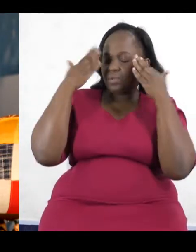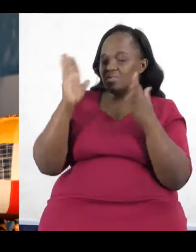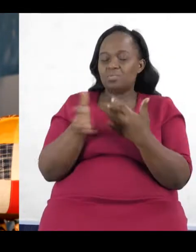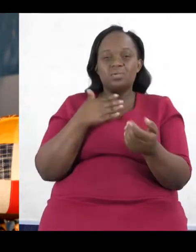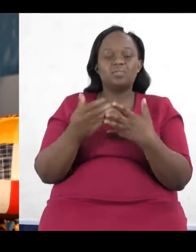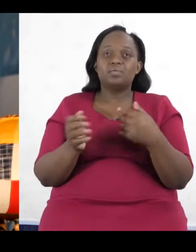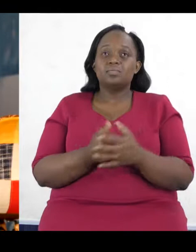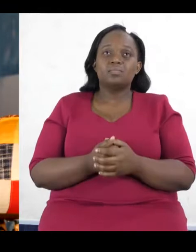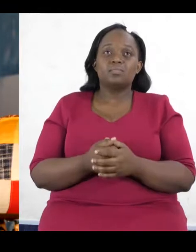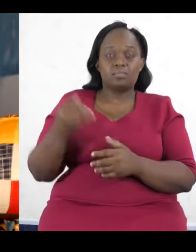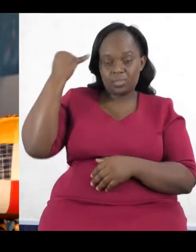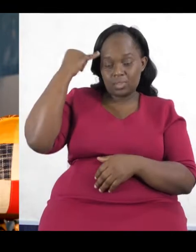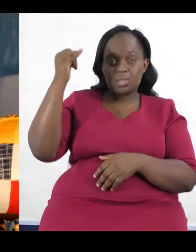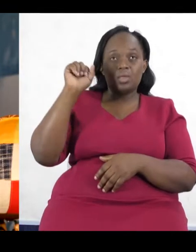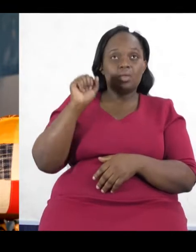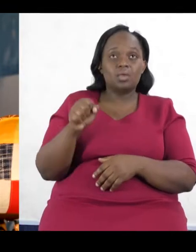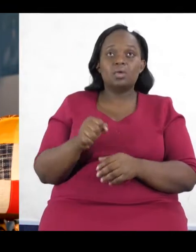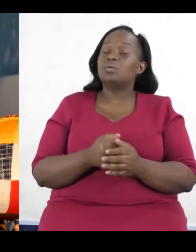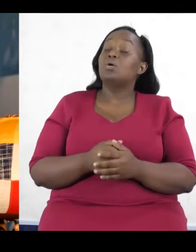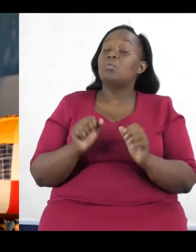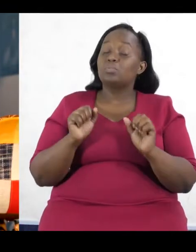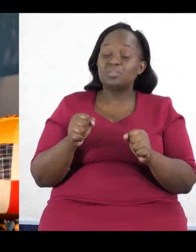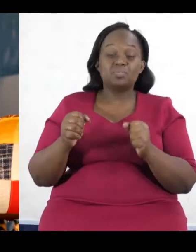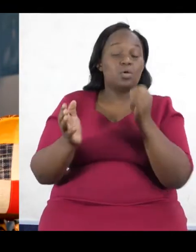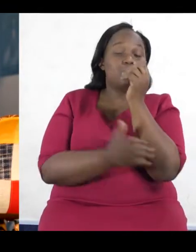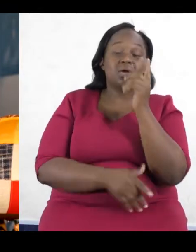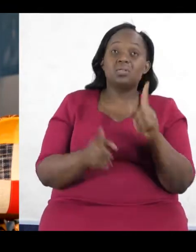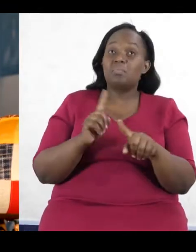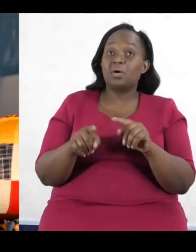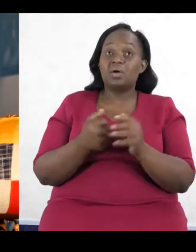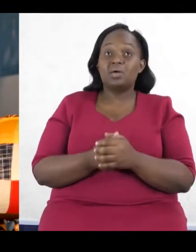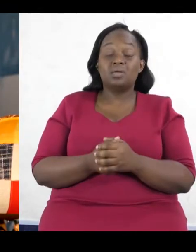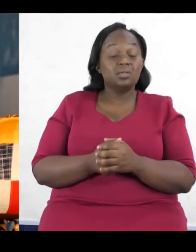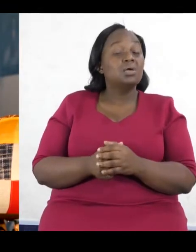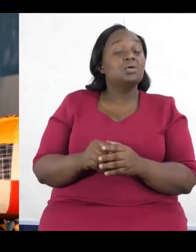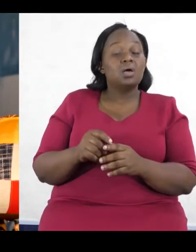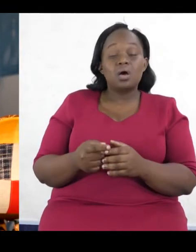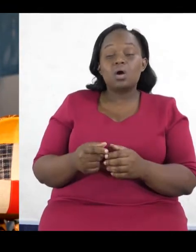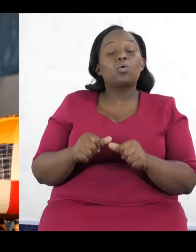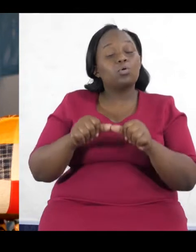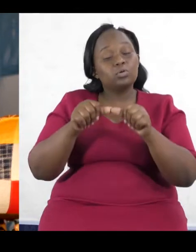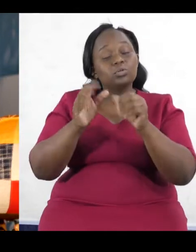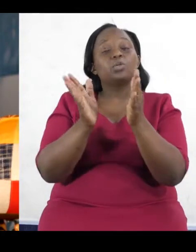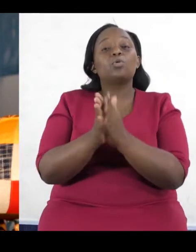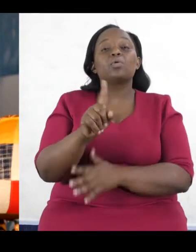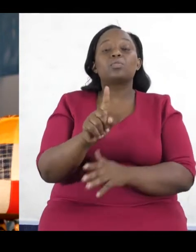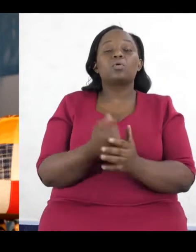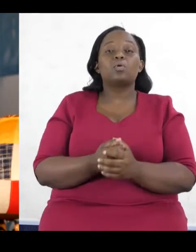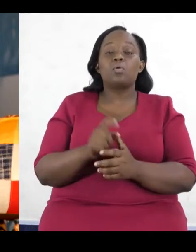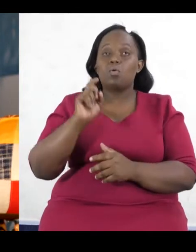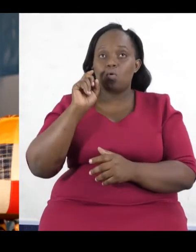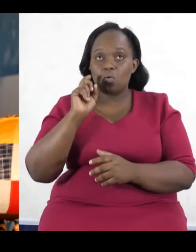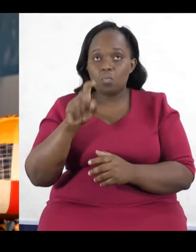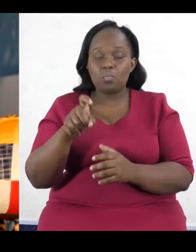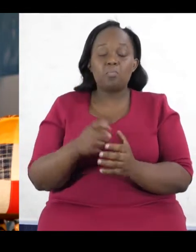And I'm like, ah, it's not, I don't know, whatever, stuff like that. But imagine, yes, it could be toxic, but that toxicity is spilling over into your life.